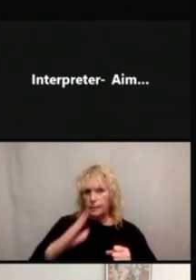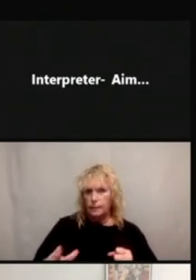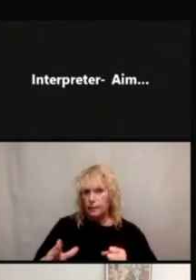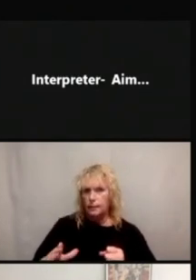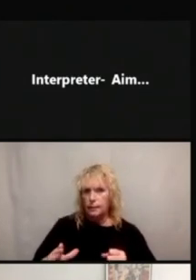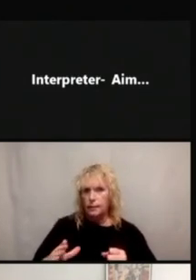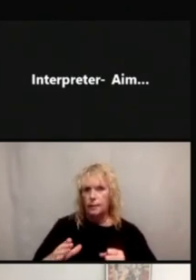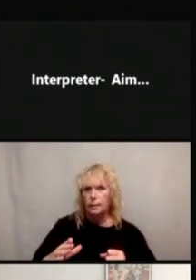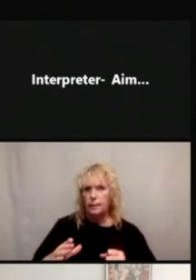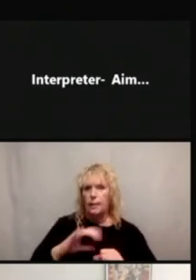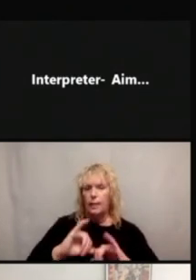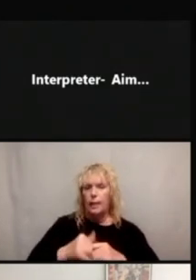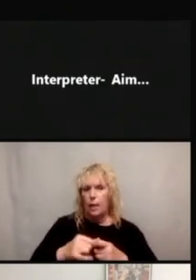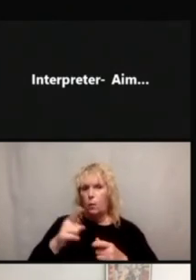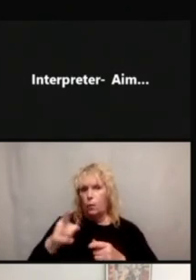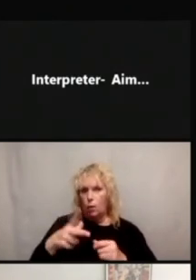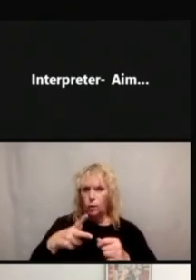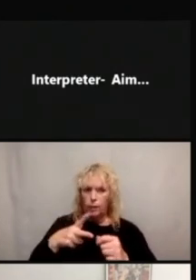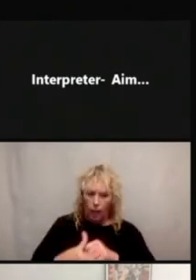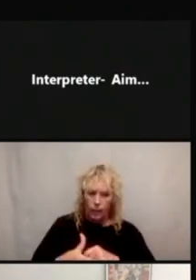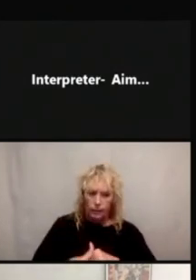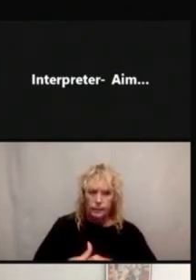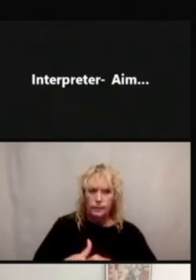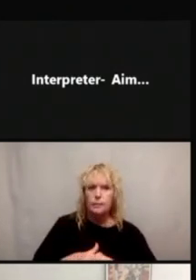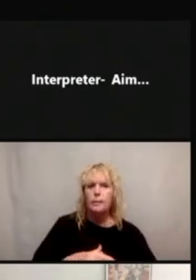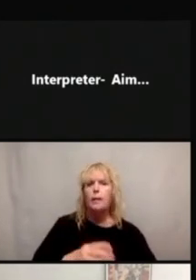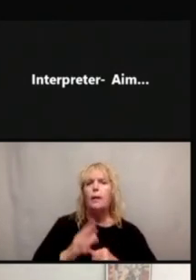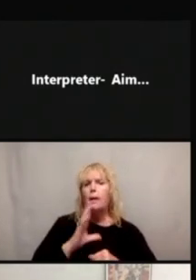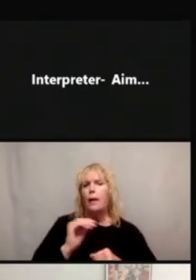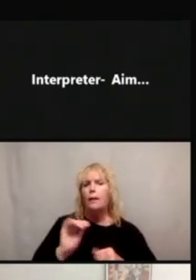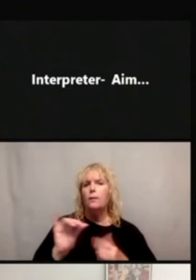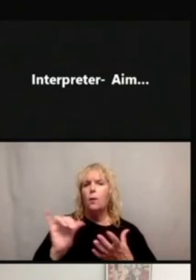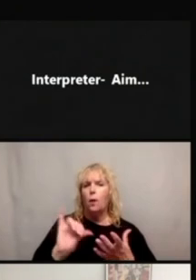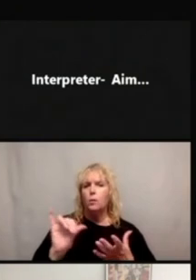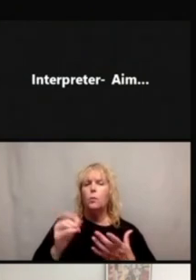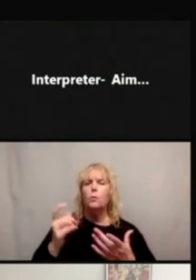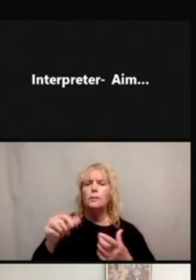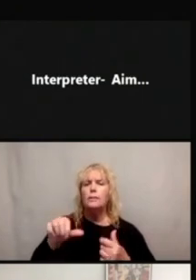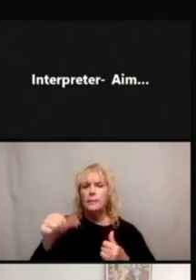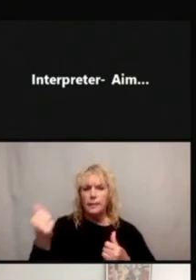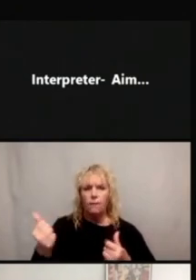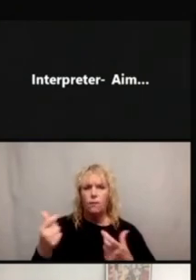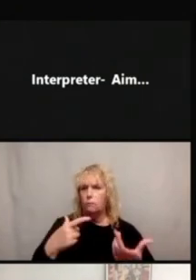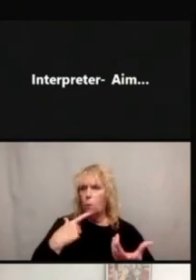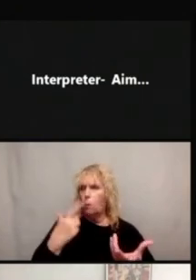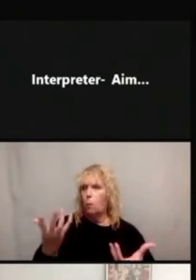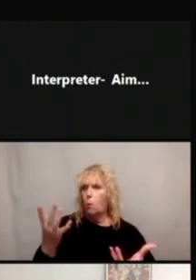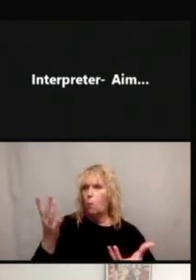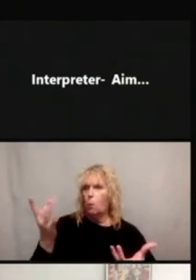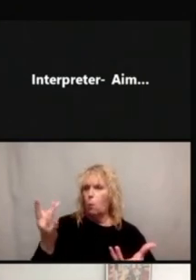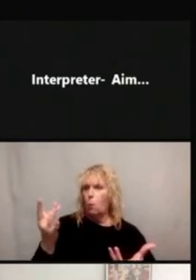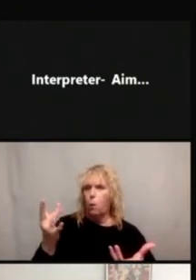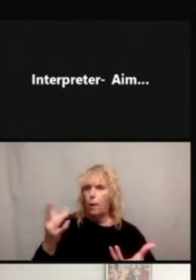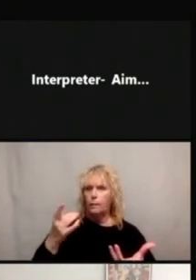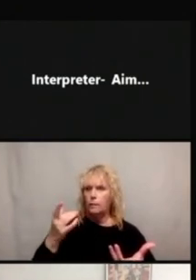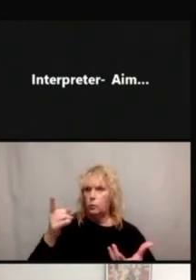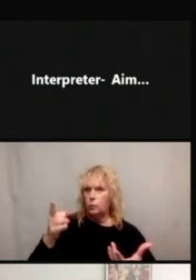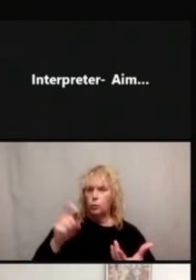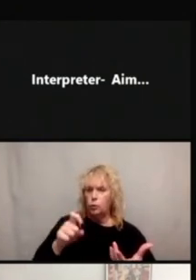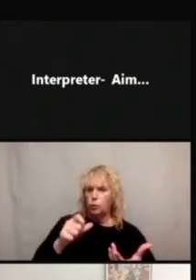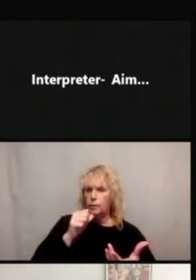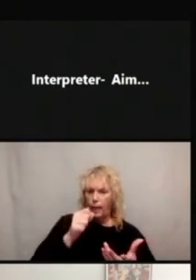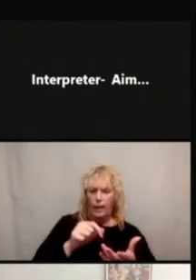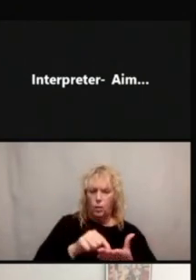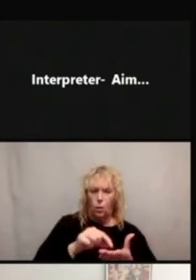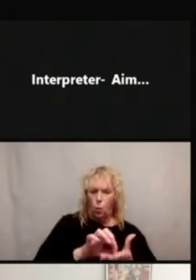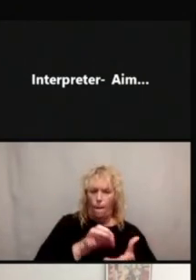in the graphic. And then also, again, several participants shared reasons why people should not remove the pill from the packaging.